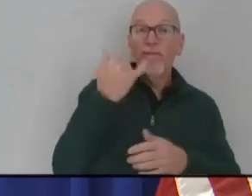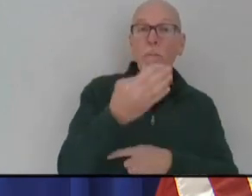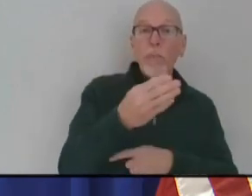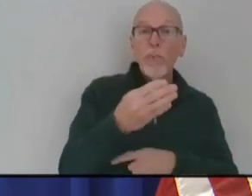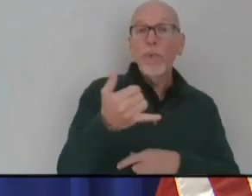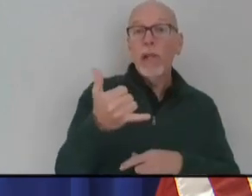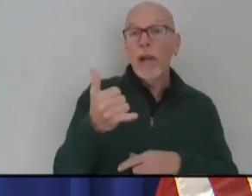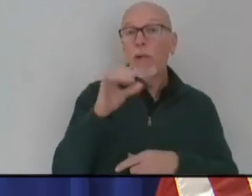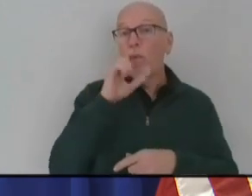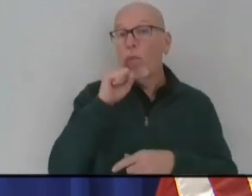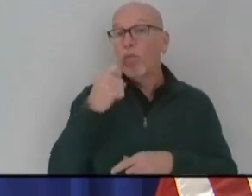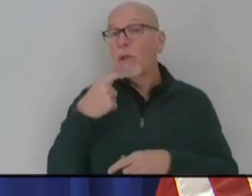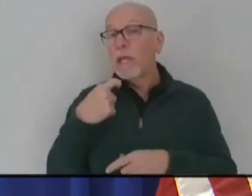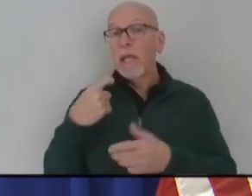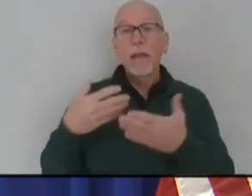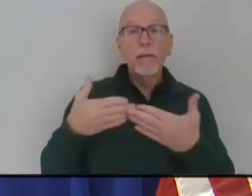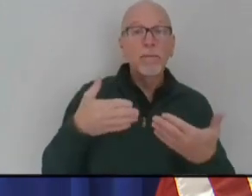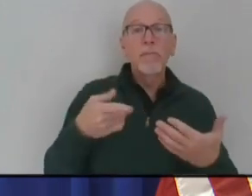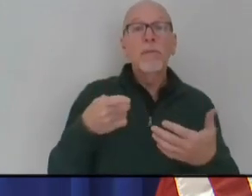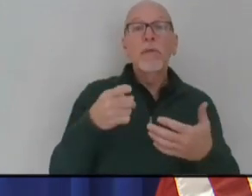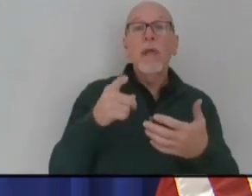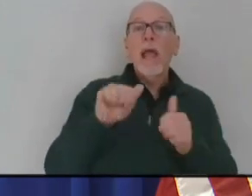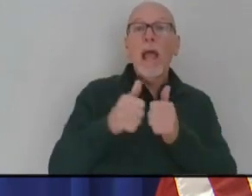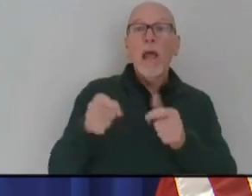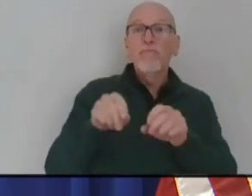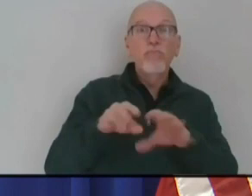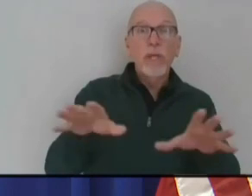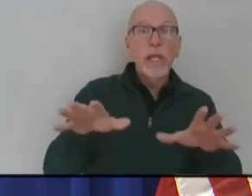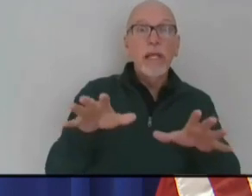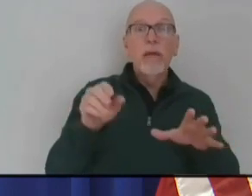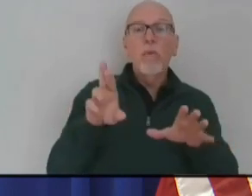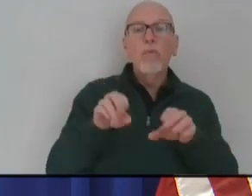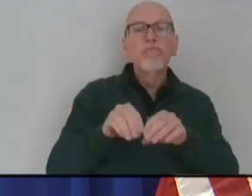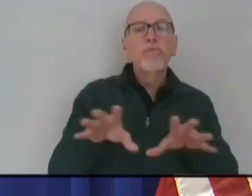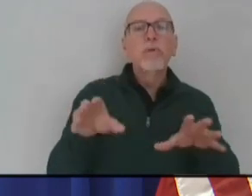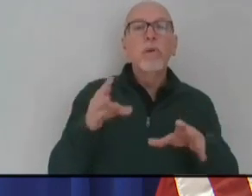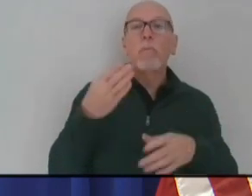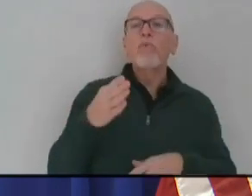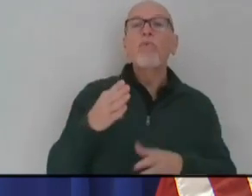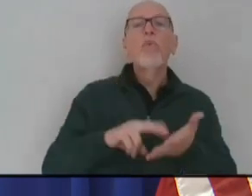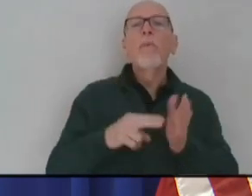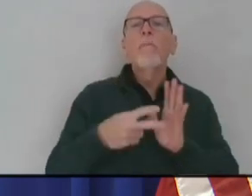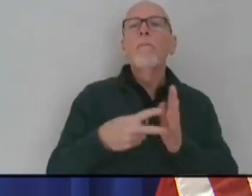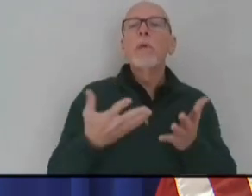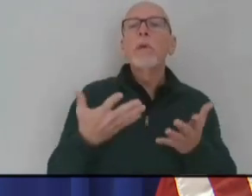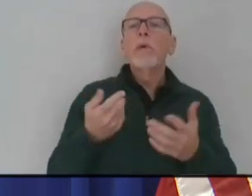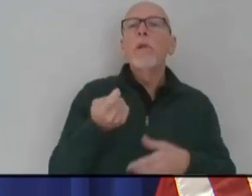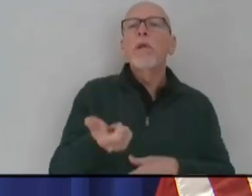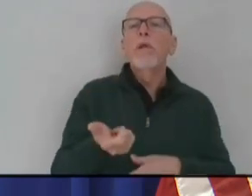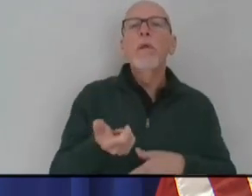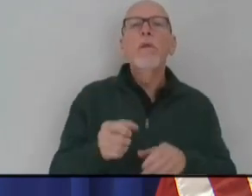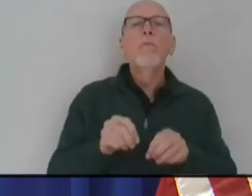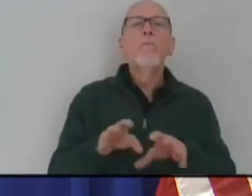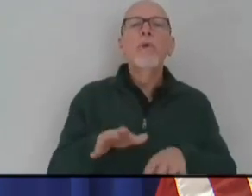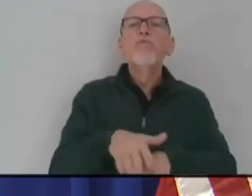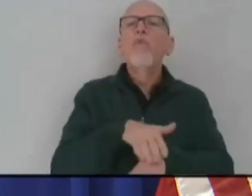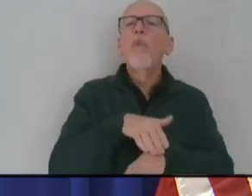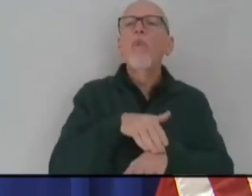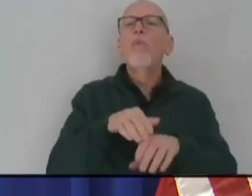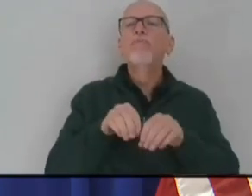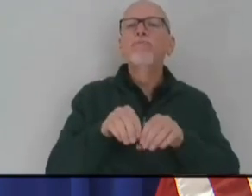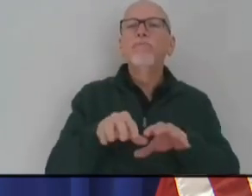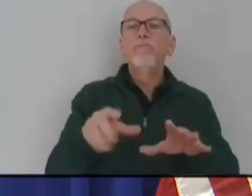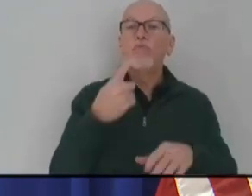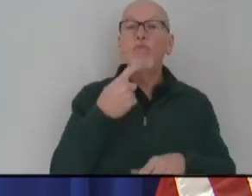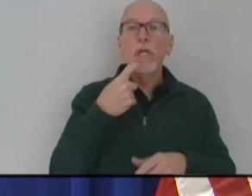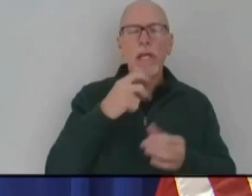orange, or red, what that spread is. If it's blue, there's relatively little or a slow spread, and if it's red,